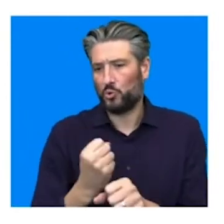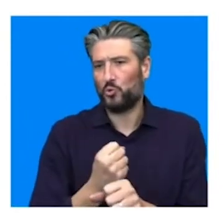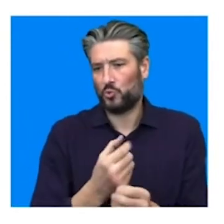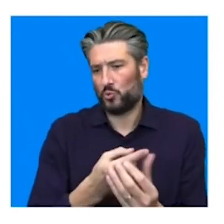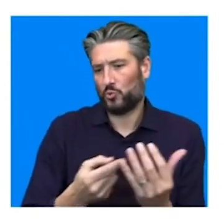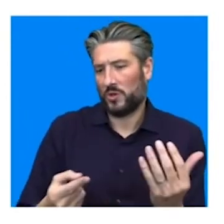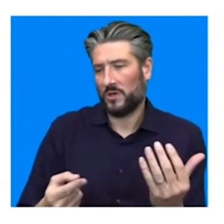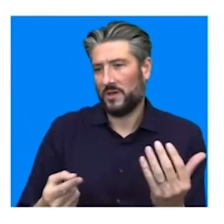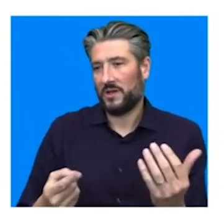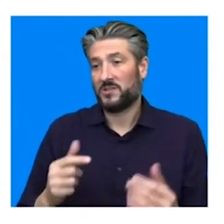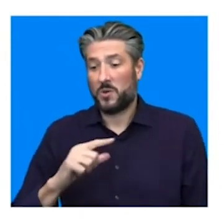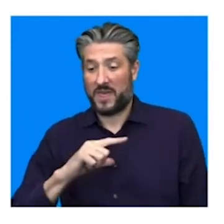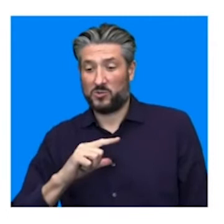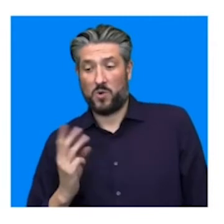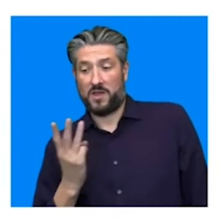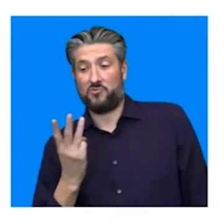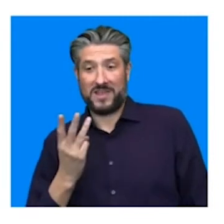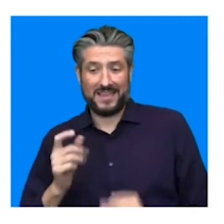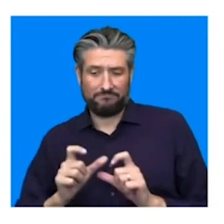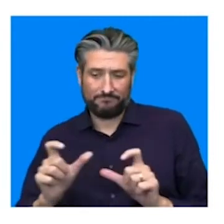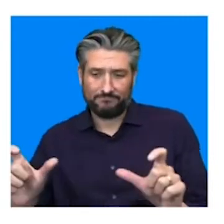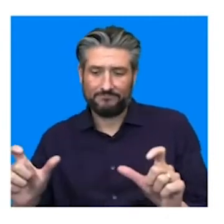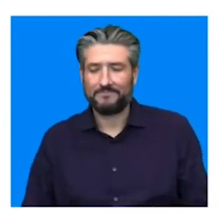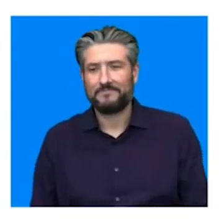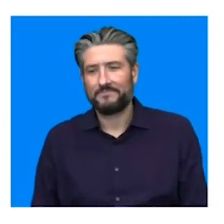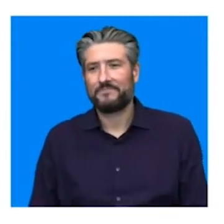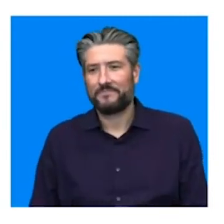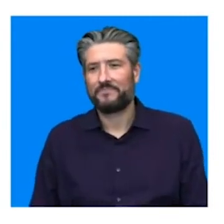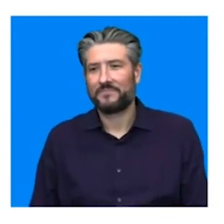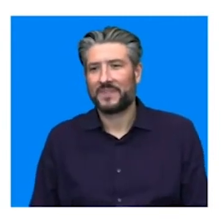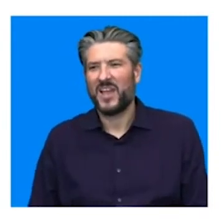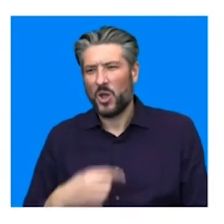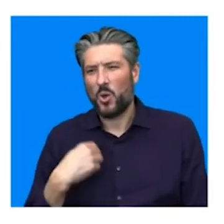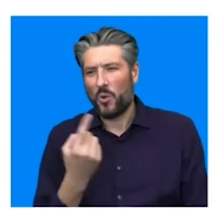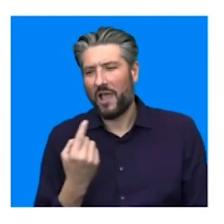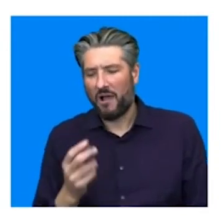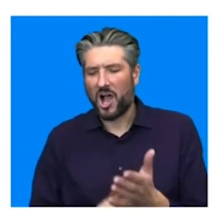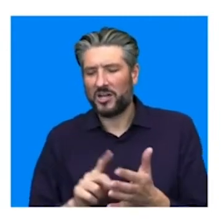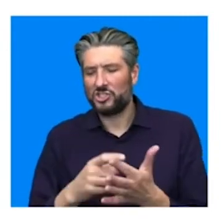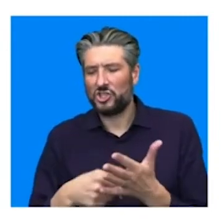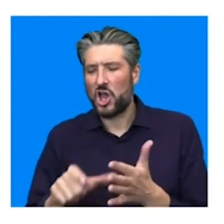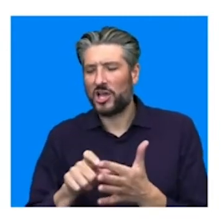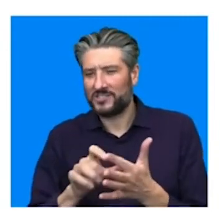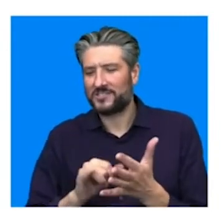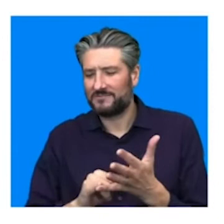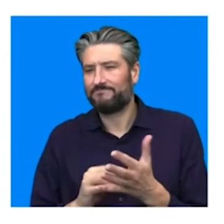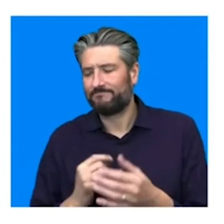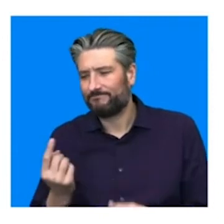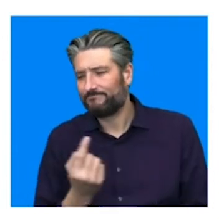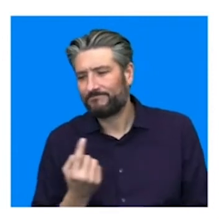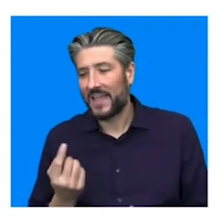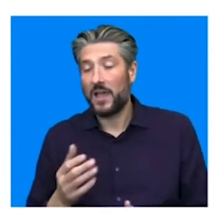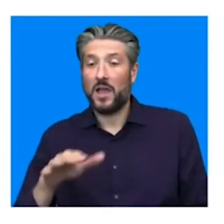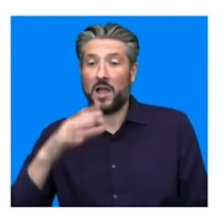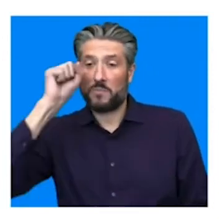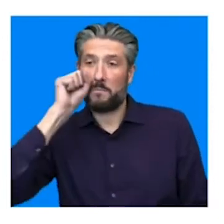And that's why that. Yeah, yeah. But I think I've become very nerdy about it. Yeah, absolutely. One of the things I didn't mention when I was doing the little build up